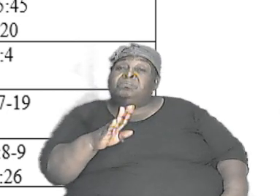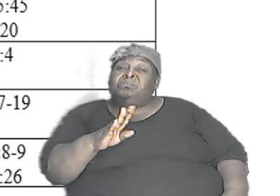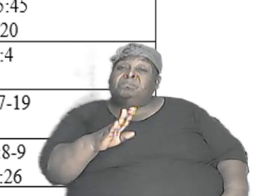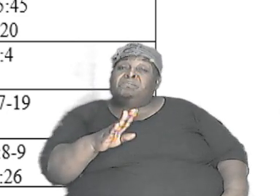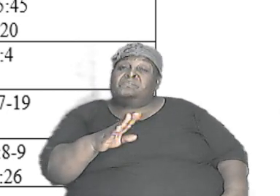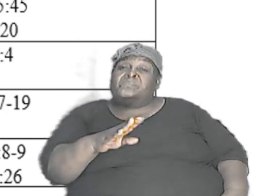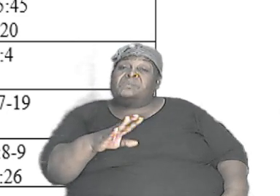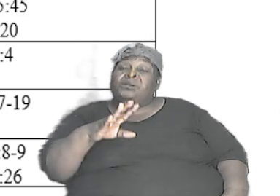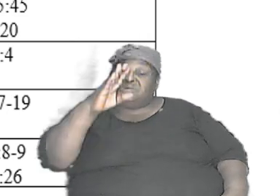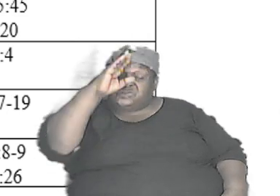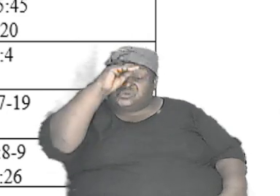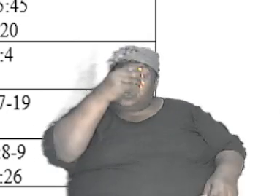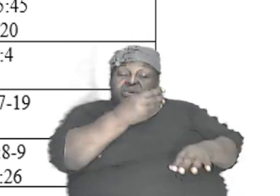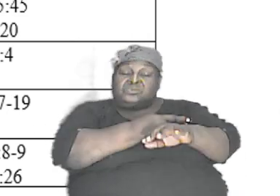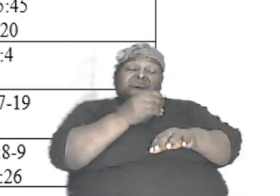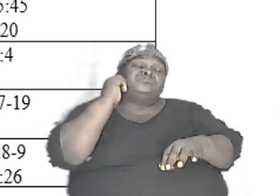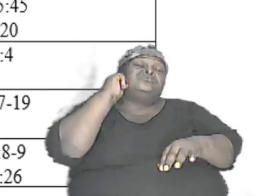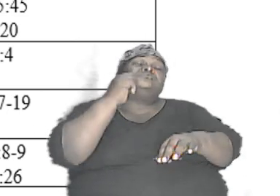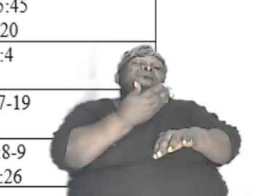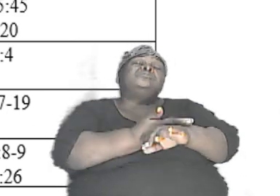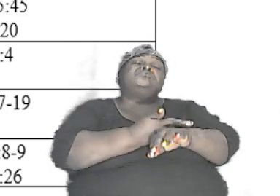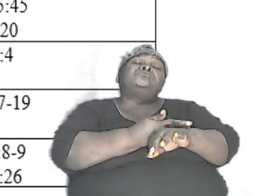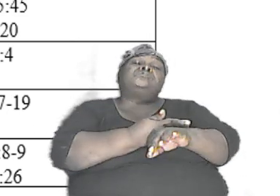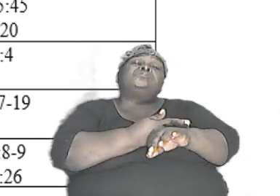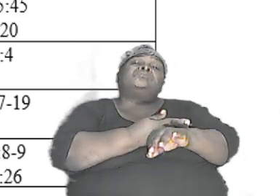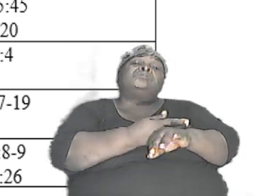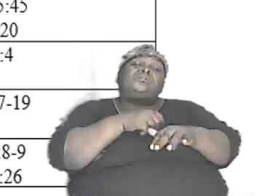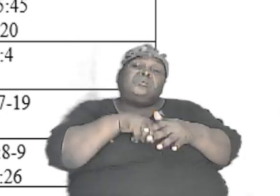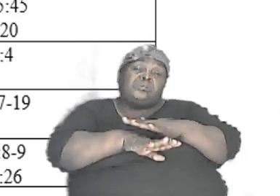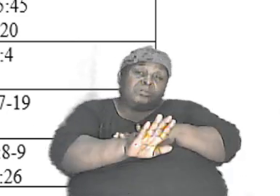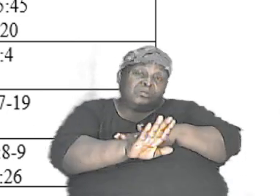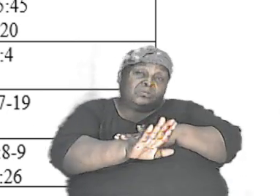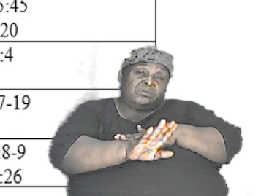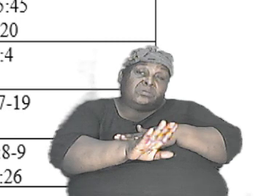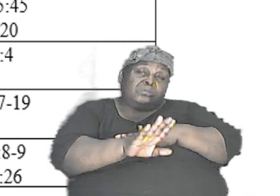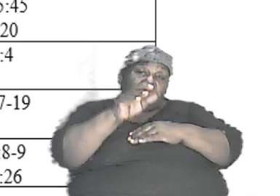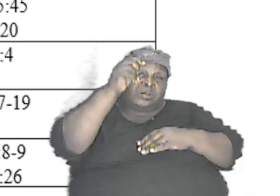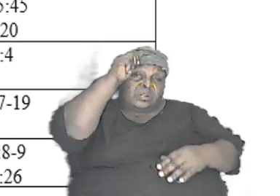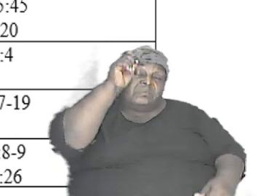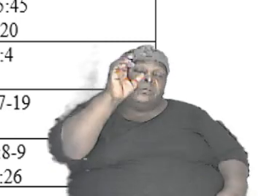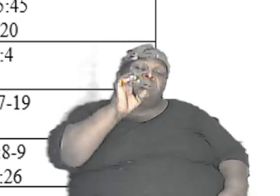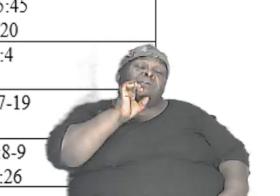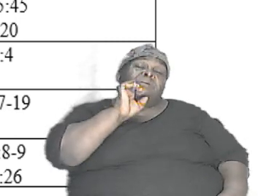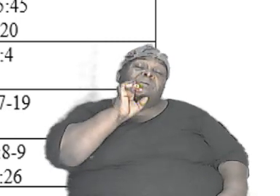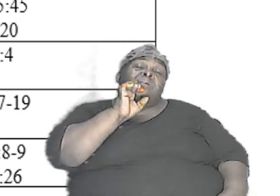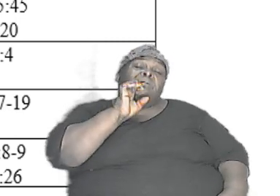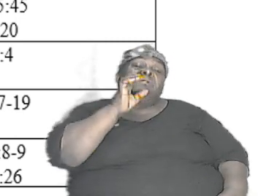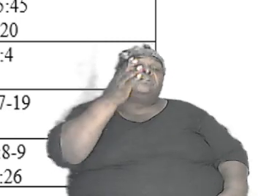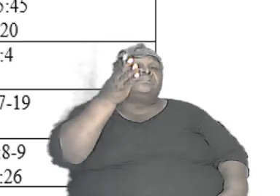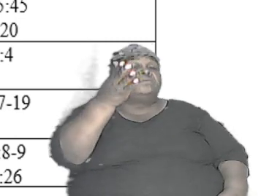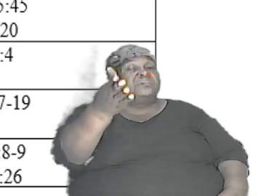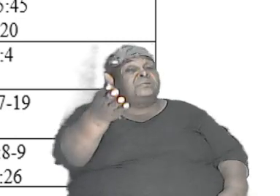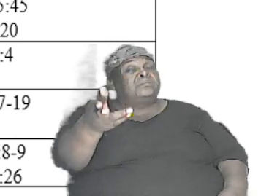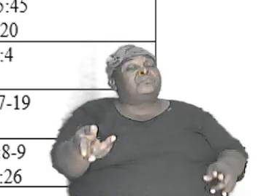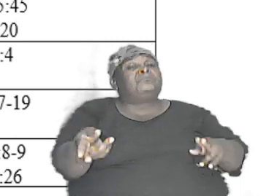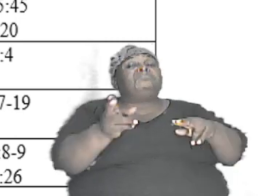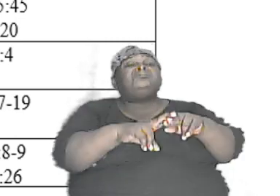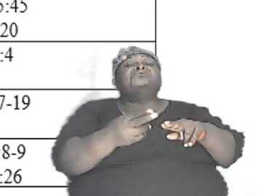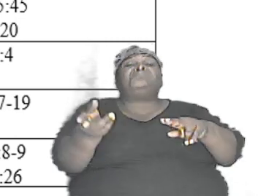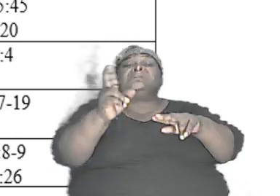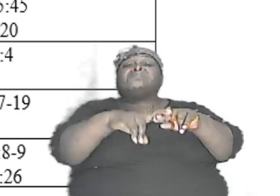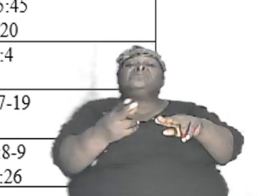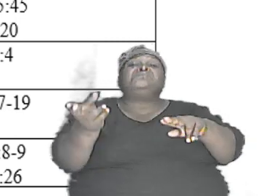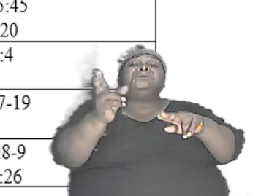sons and daughters born to Adam and Eve and they would then multiply and